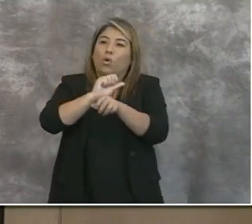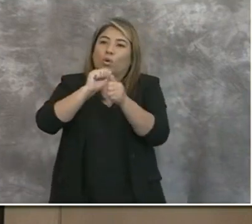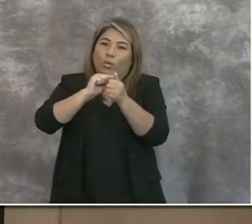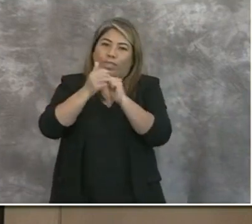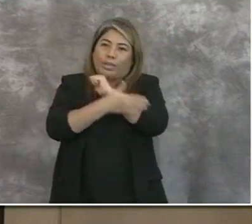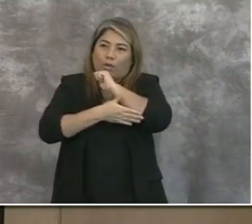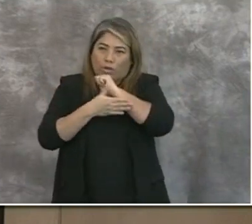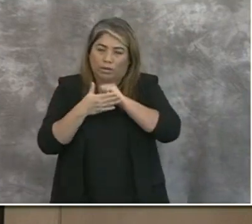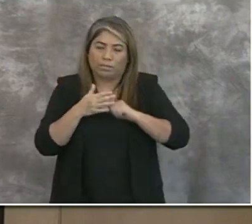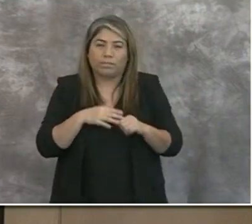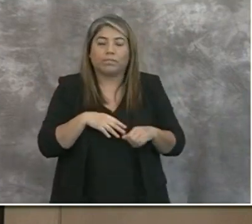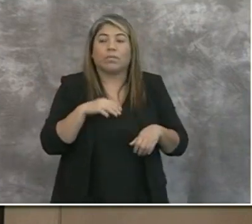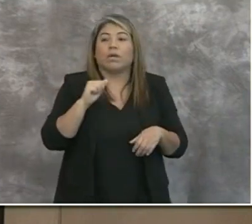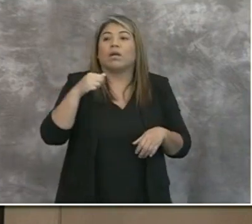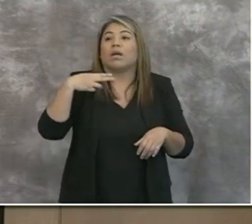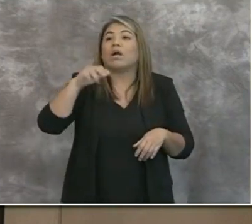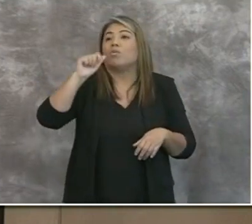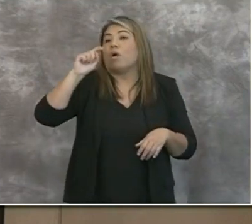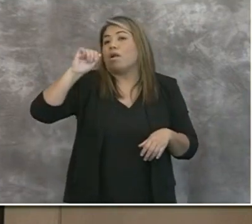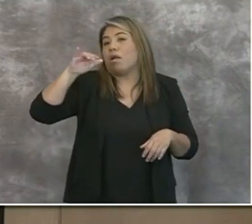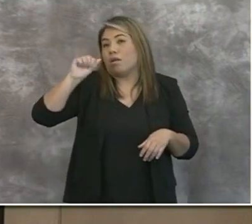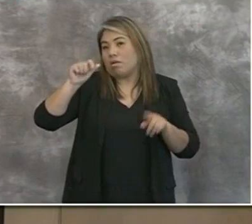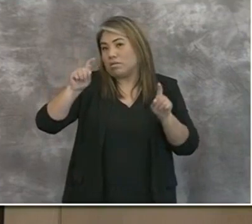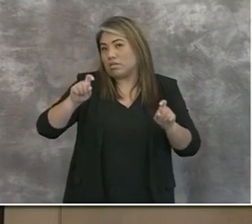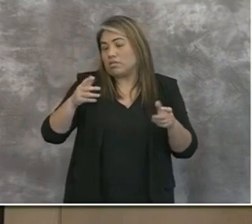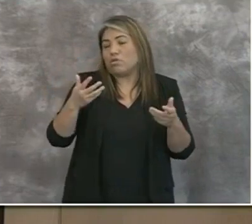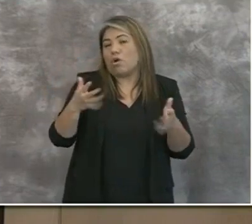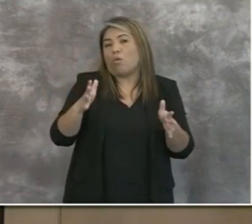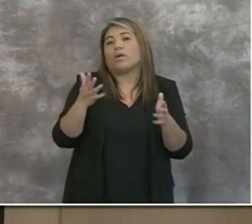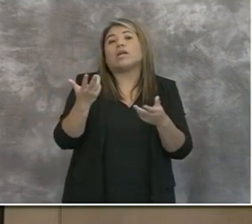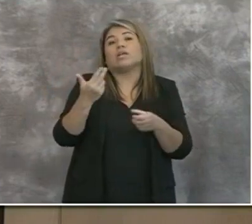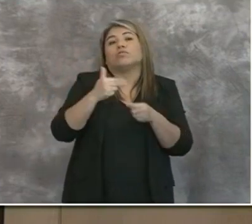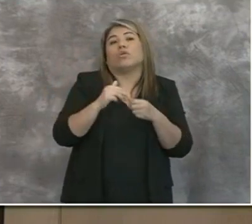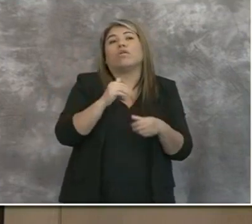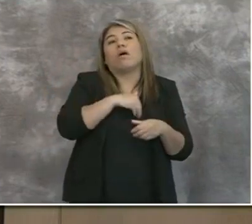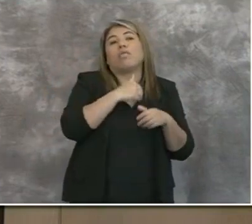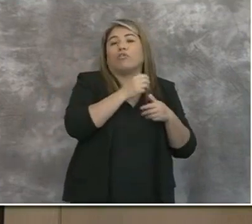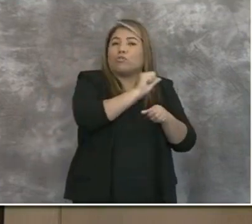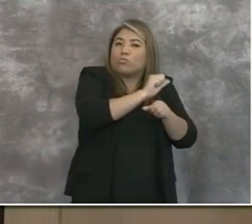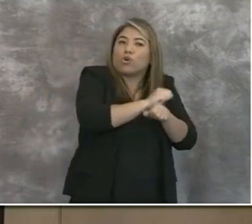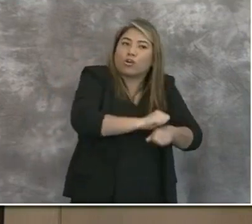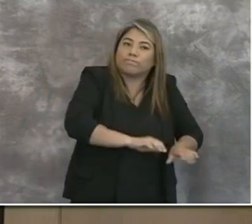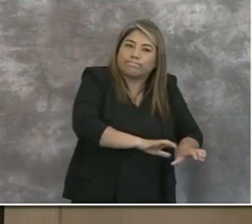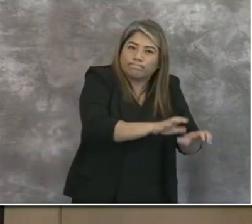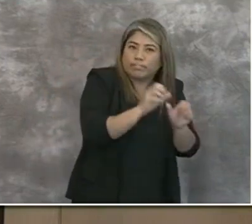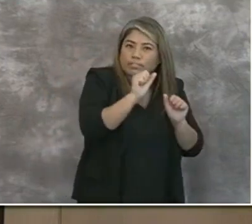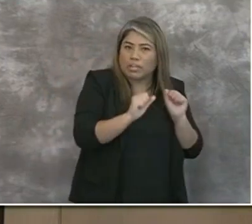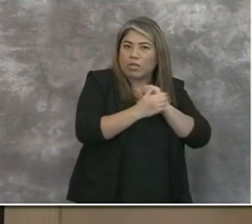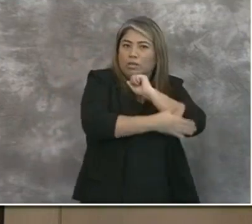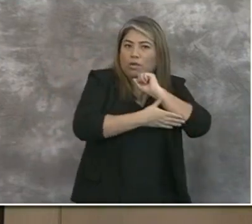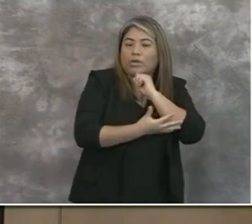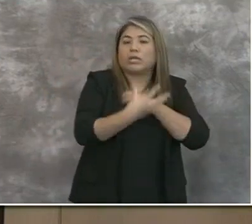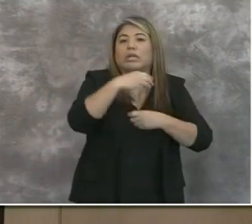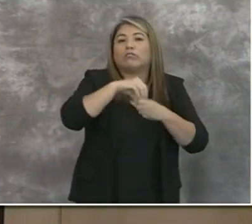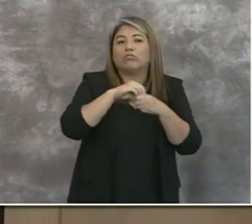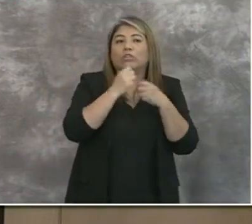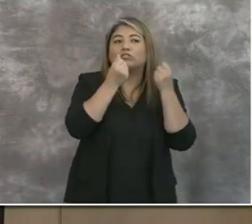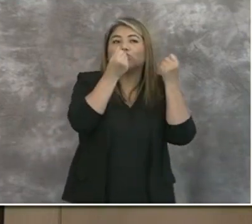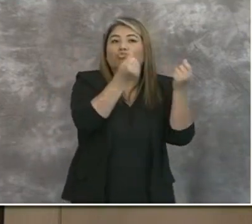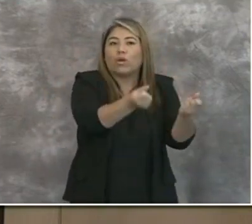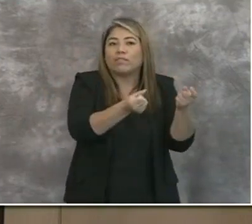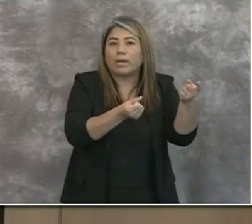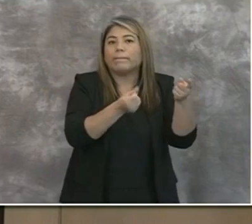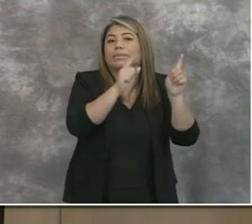The Aquatica testing has already, uh, already joins our other efforts in South County, including a drive-up